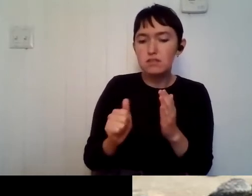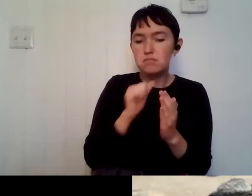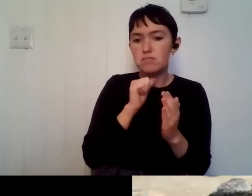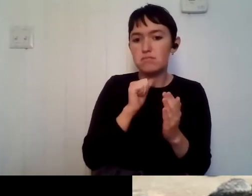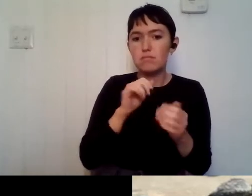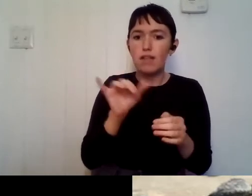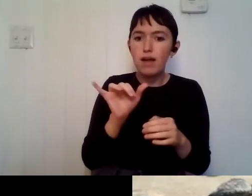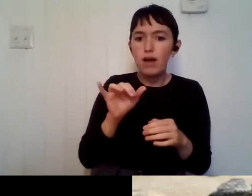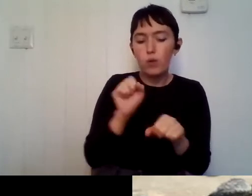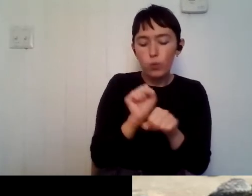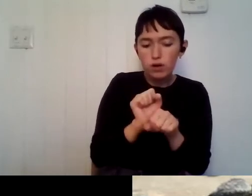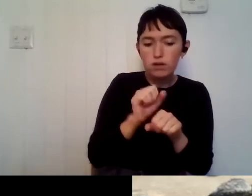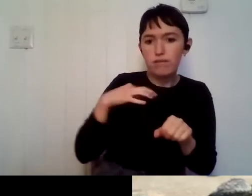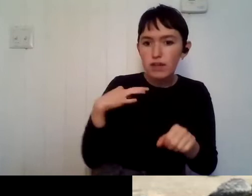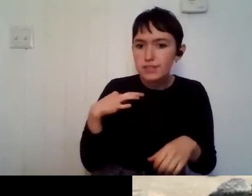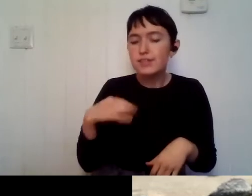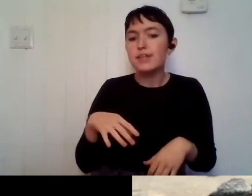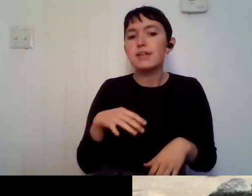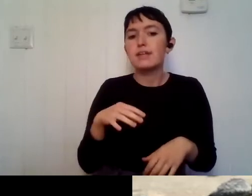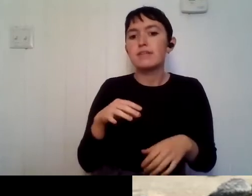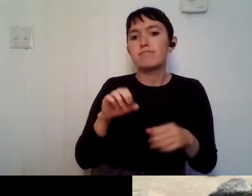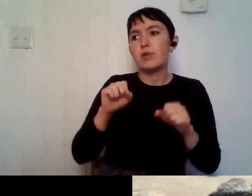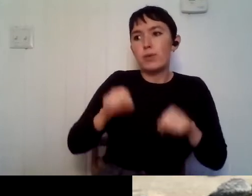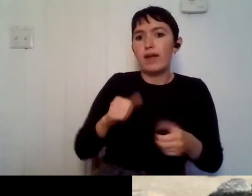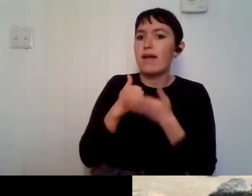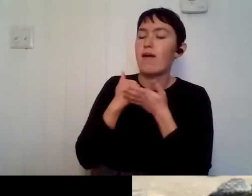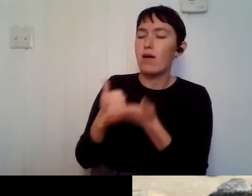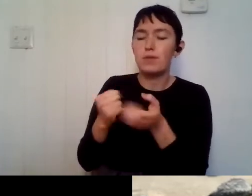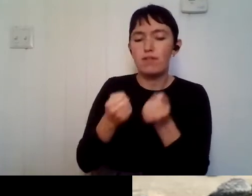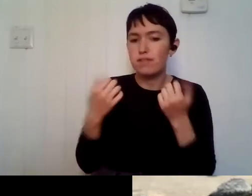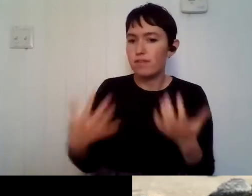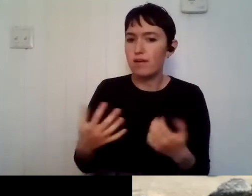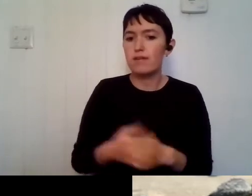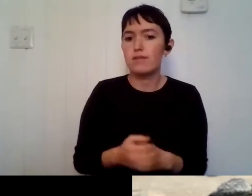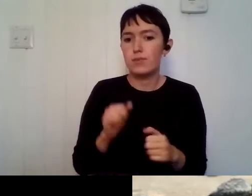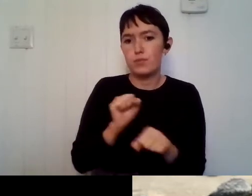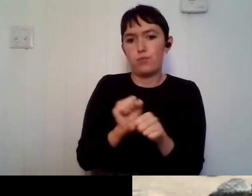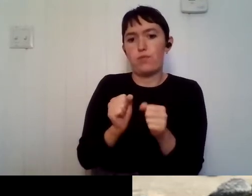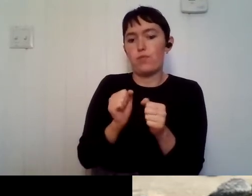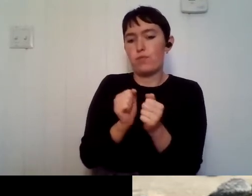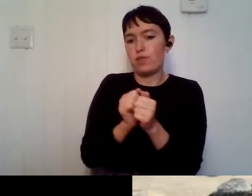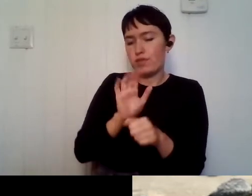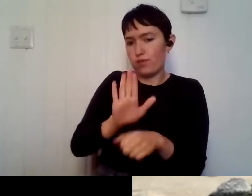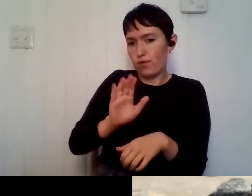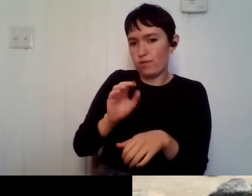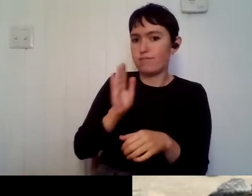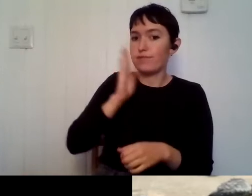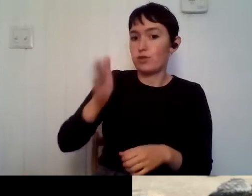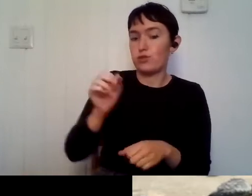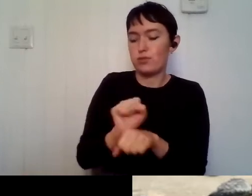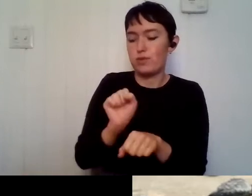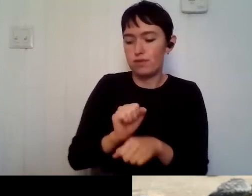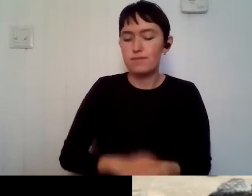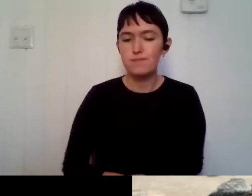from wherever to get a job doing what you really want to do. Um, we've had a couple of questions that all kind of dance around the same thing. Um,